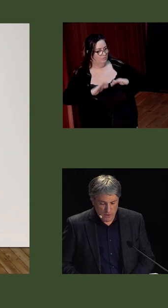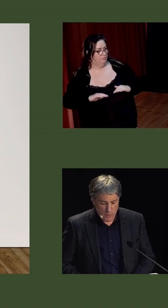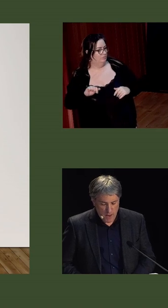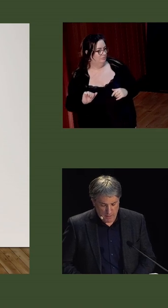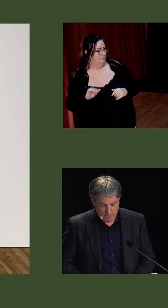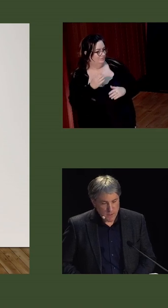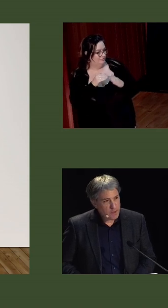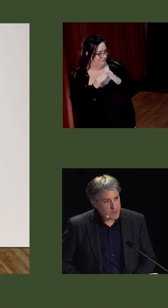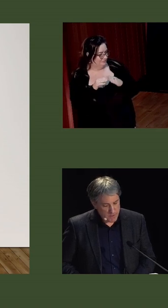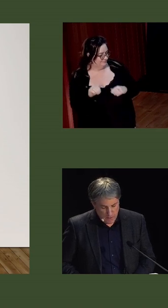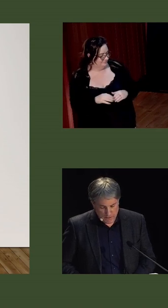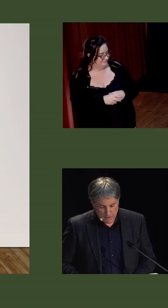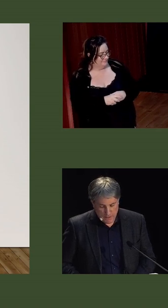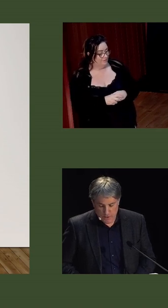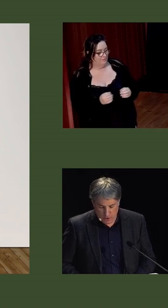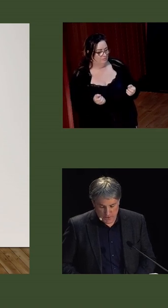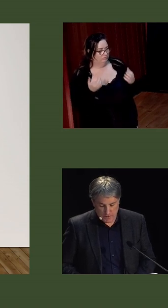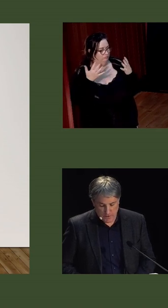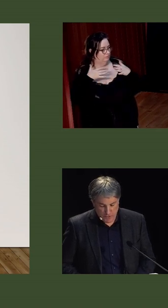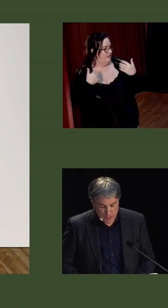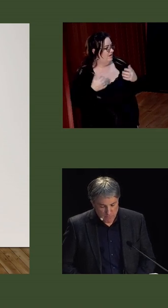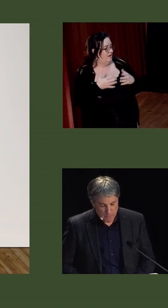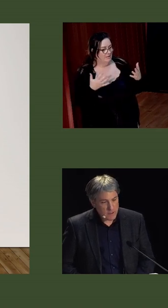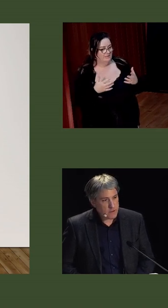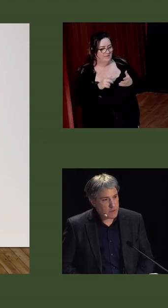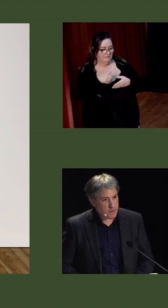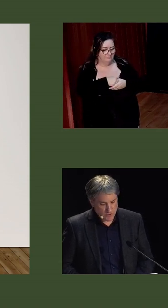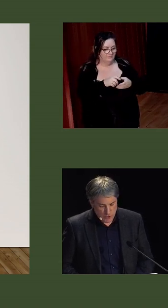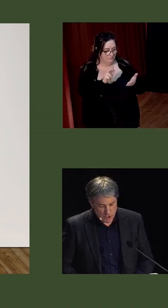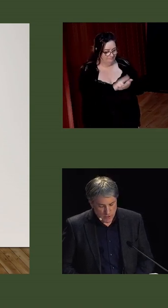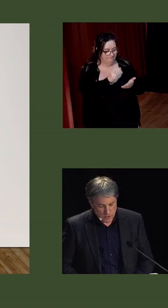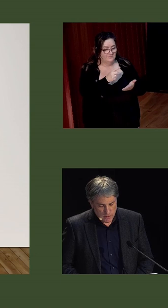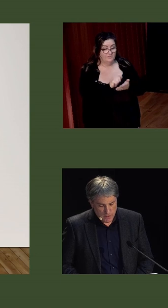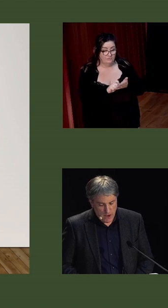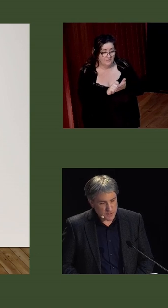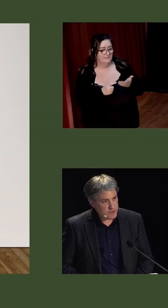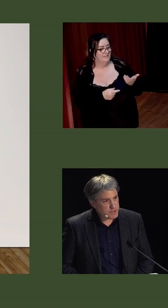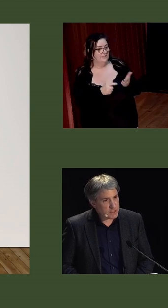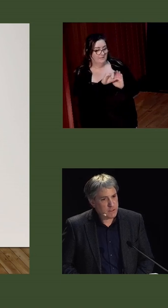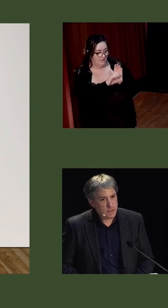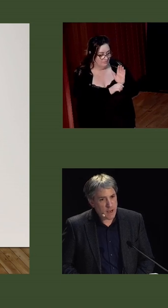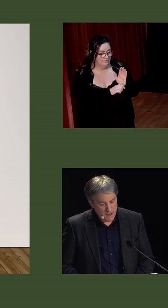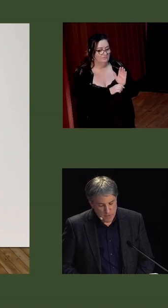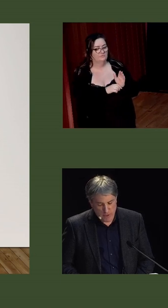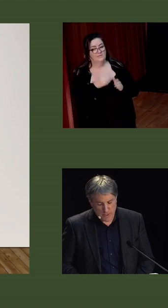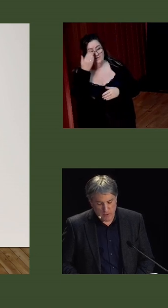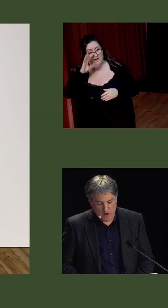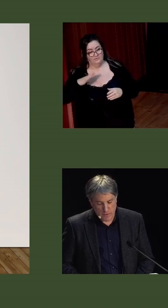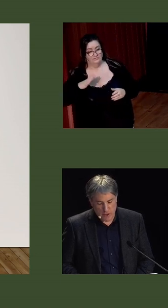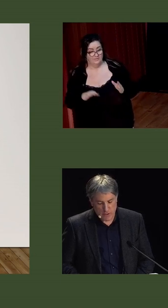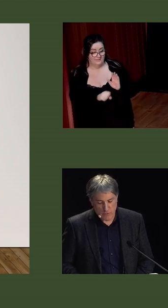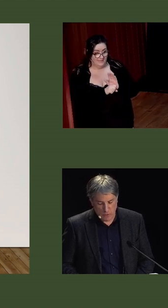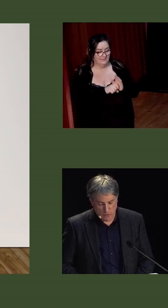Although underwhelming, the result endorsed the treaty, the constitution, the Irish Free State and